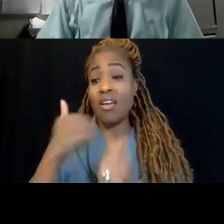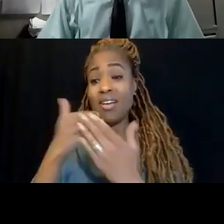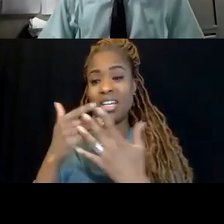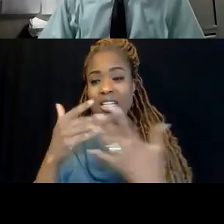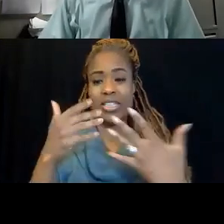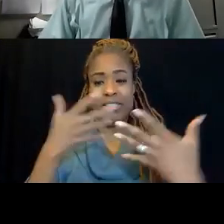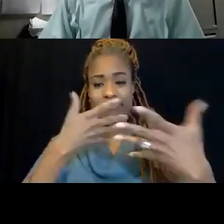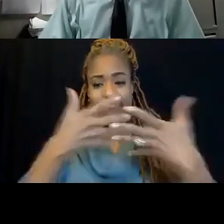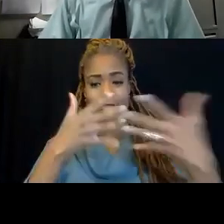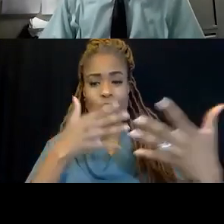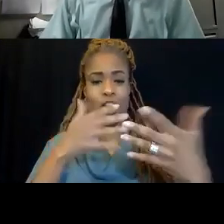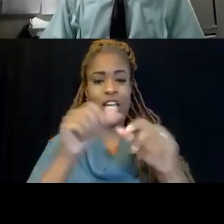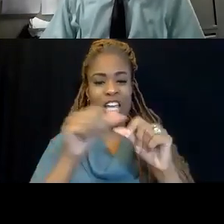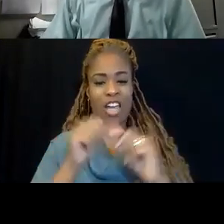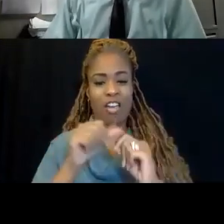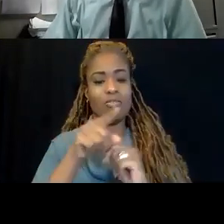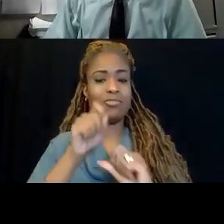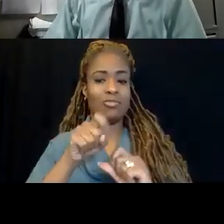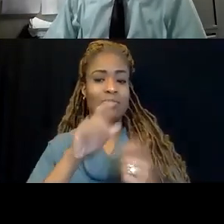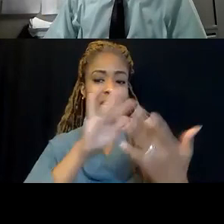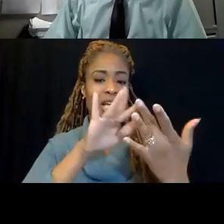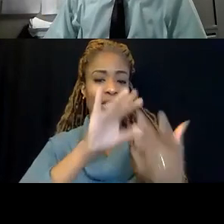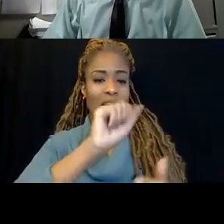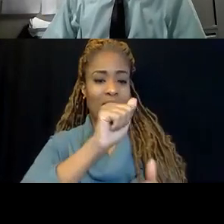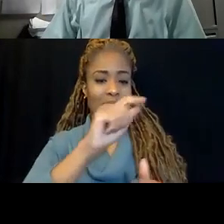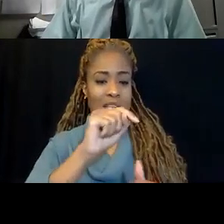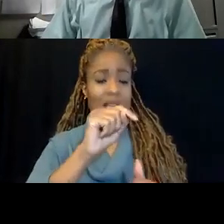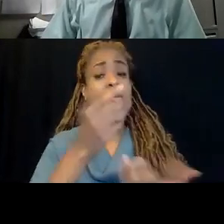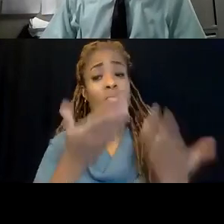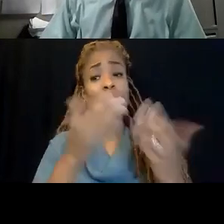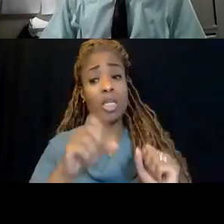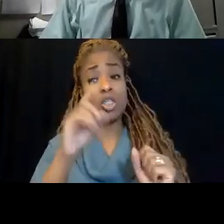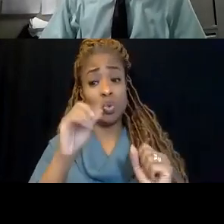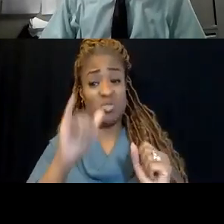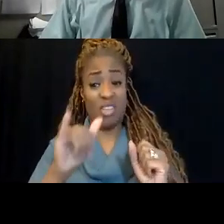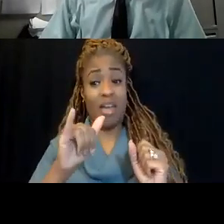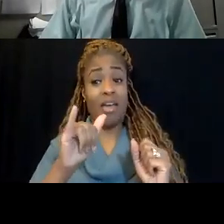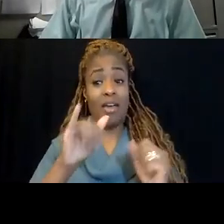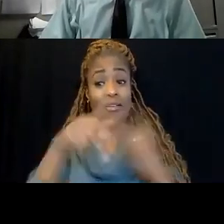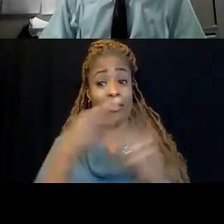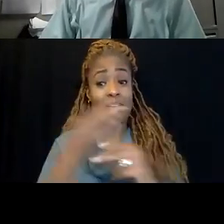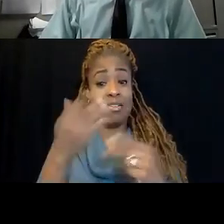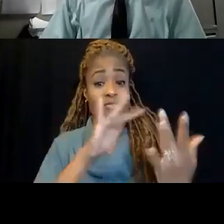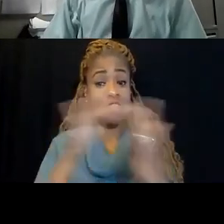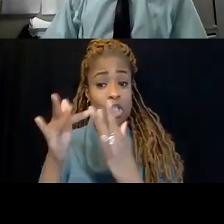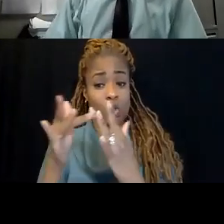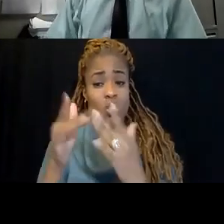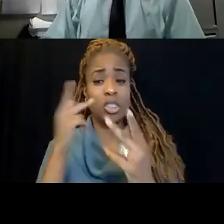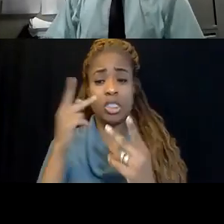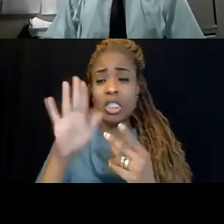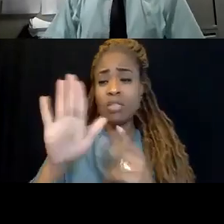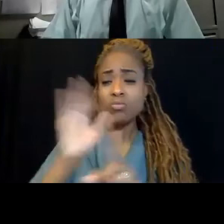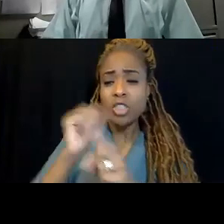contact SET, and they could probably even do some, do it virtually, and look at what is your